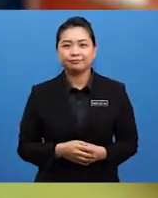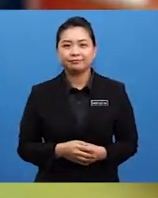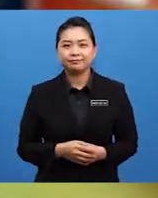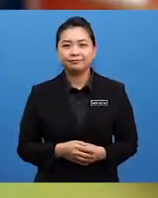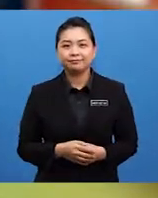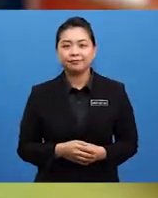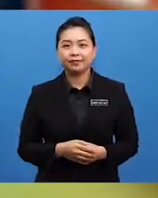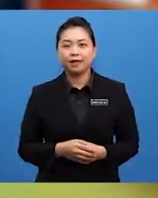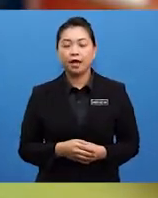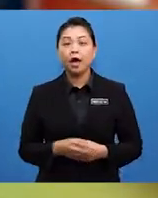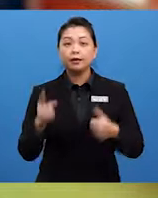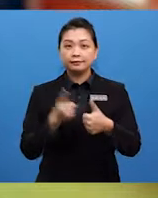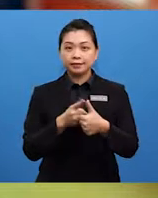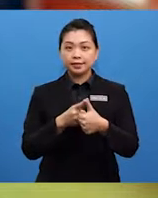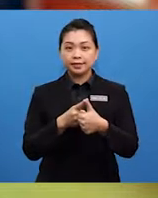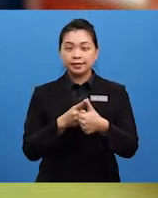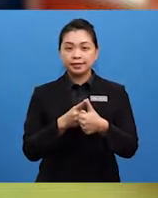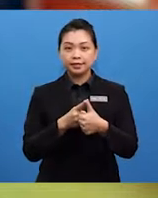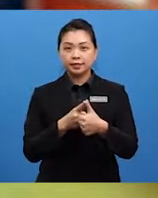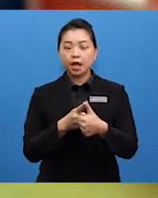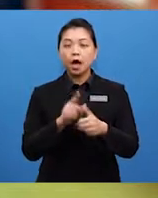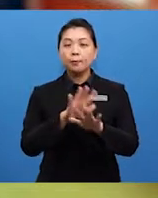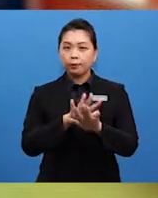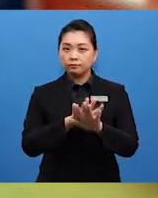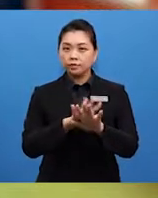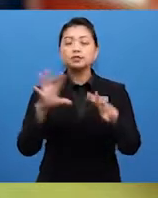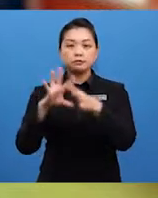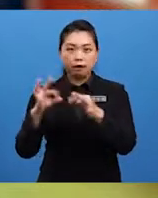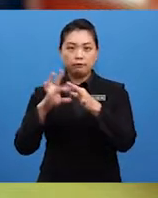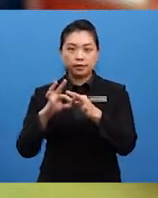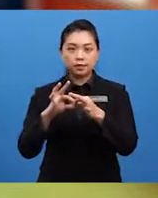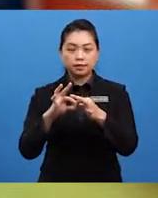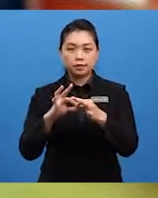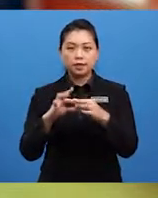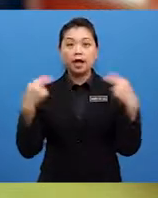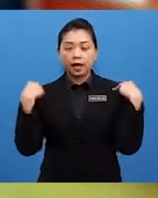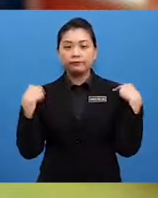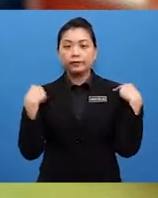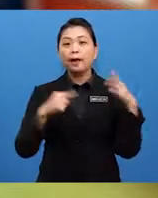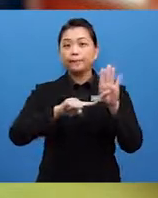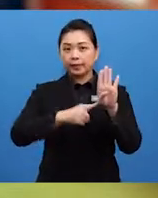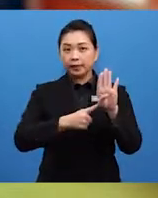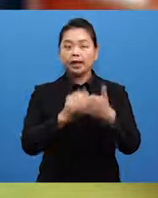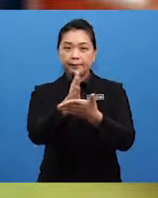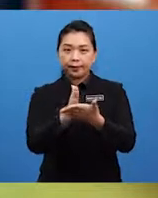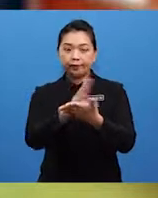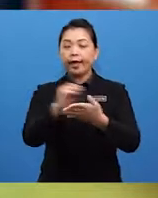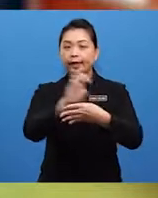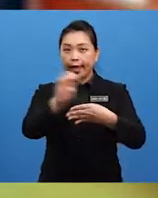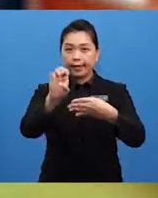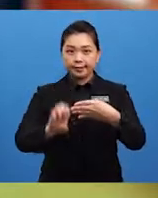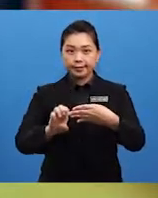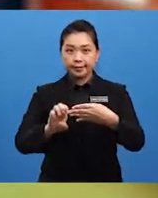First of all, most stories have a beginning, middle, and end.